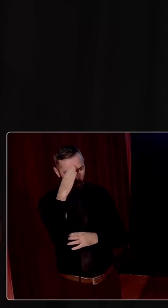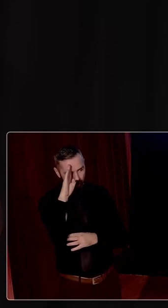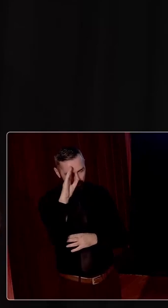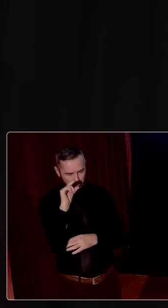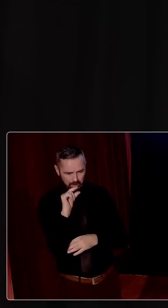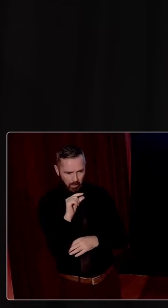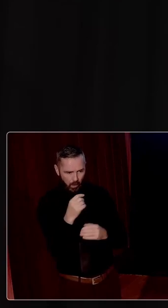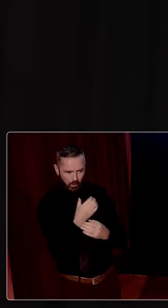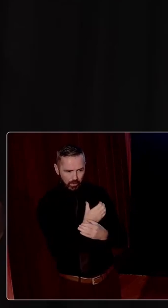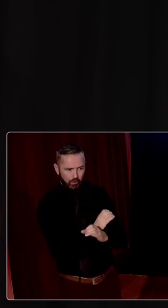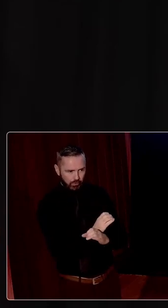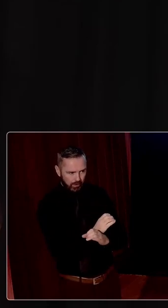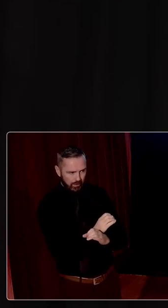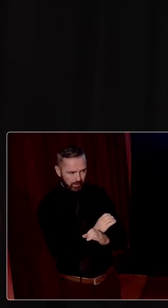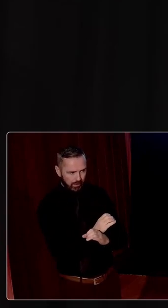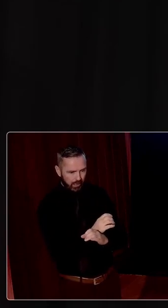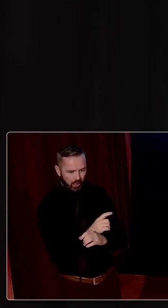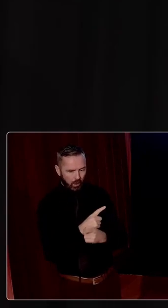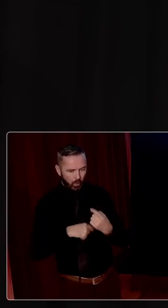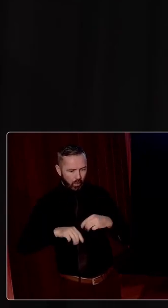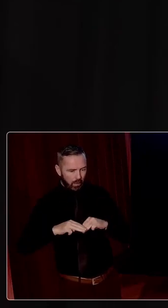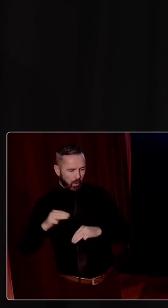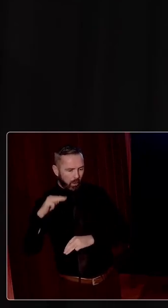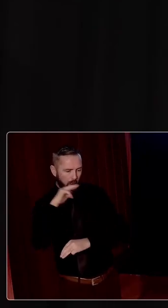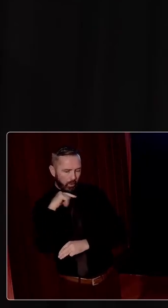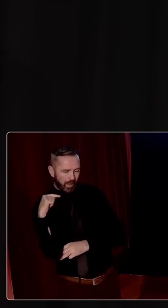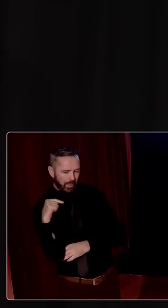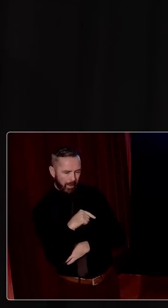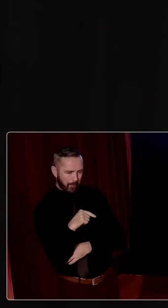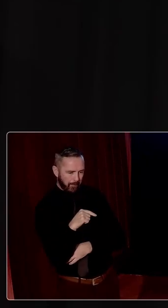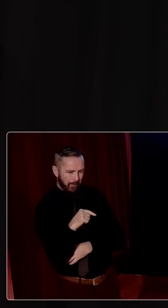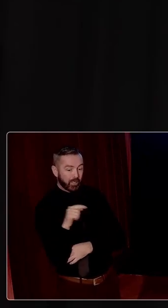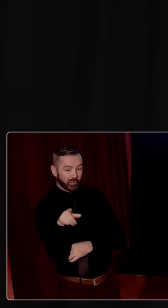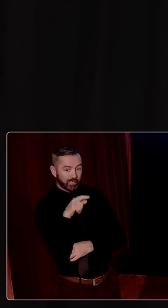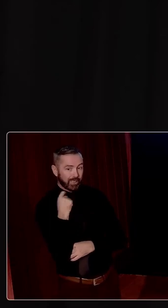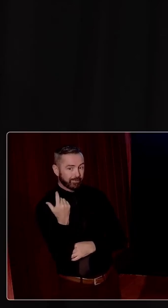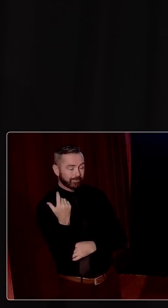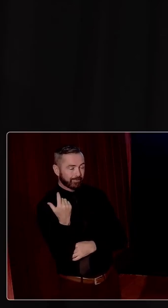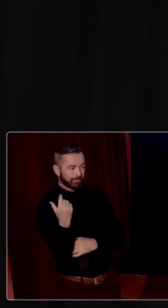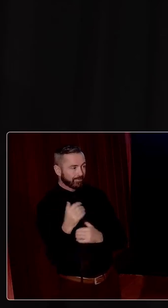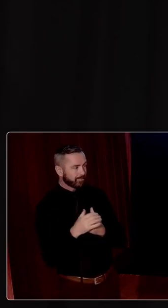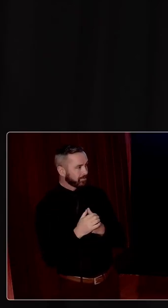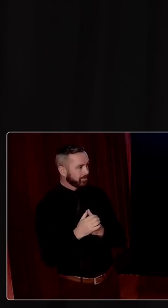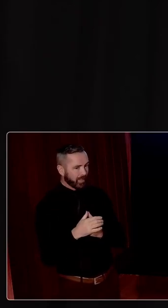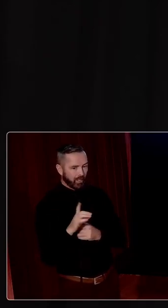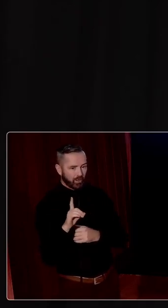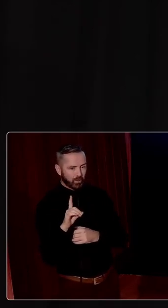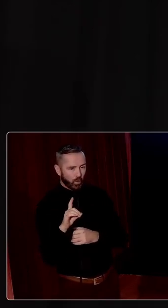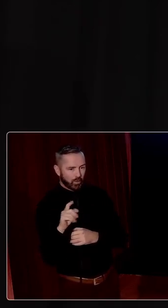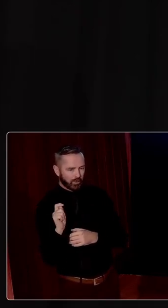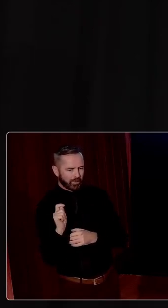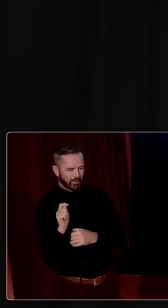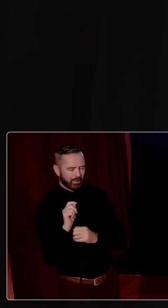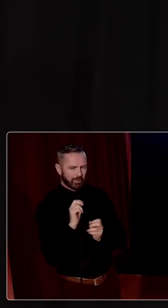is a small country. We're much more important. This is what she said. And he, Donald Tusk